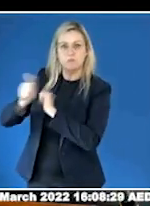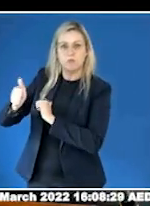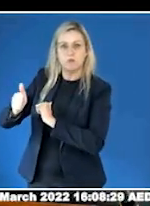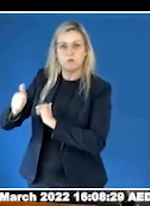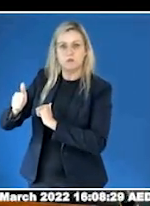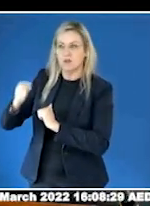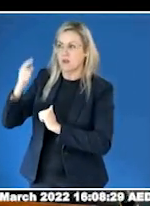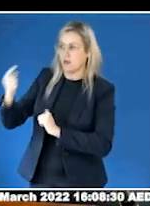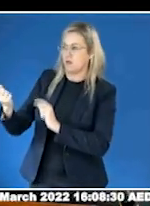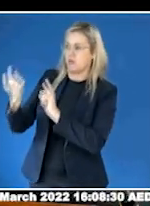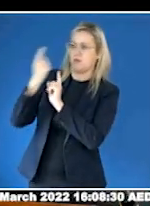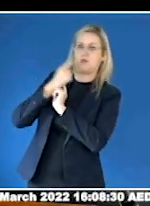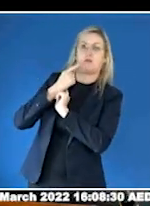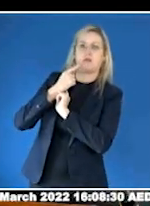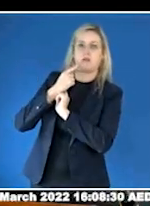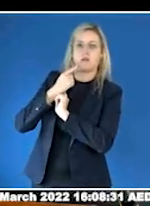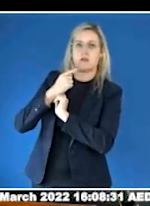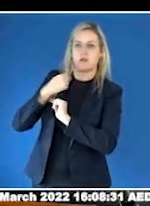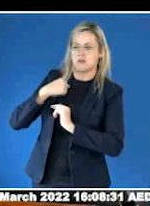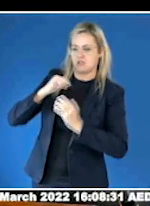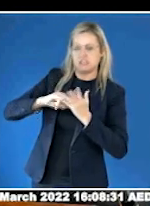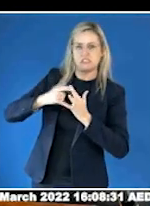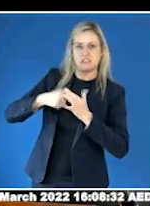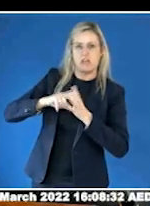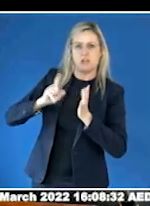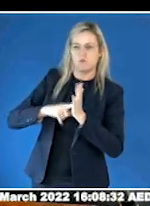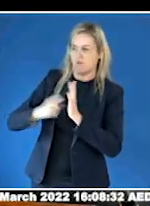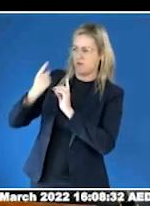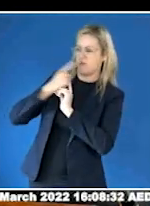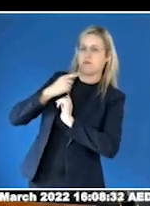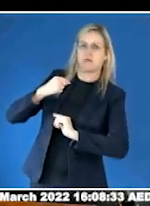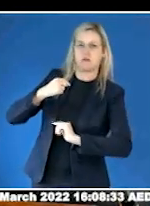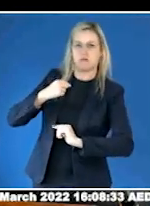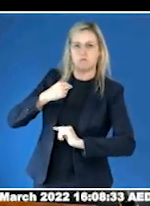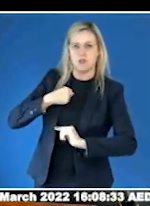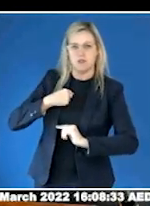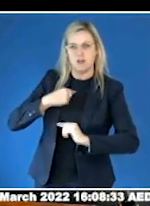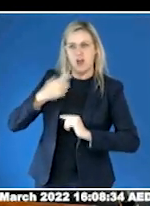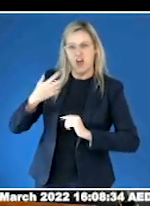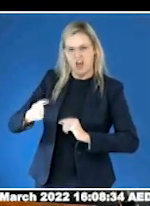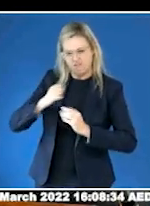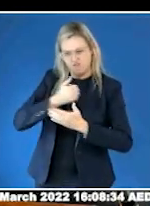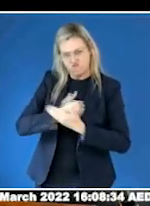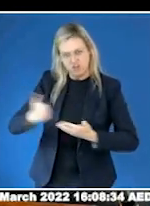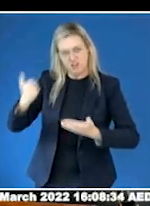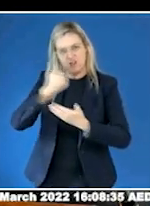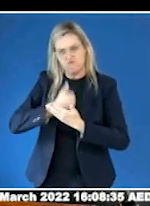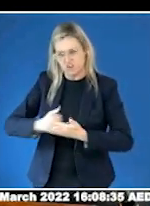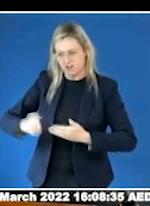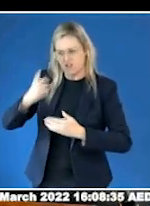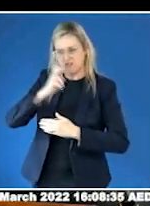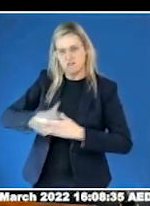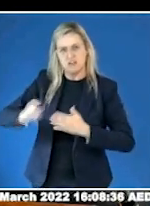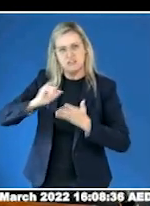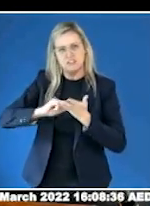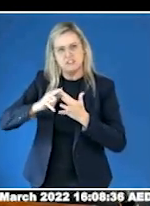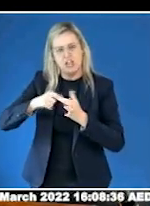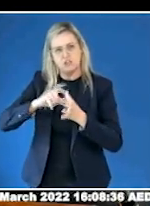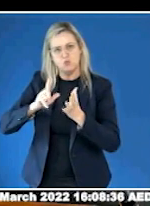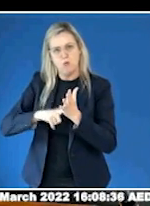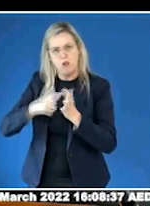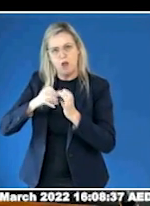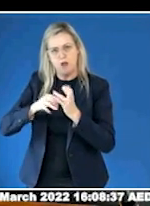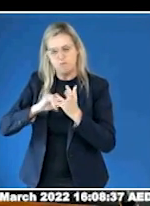He knew just how to take advantage of that. The relationship lasted until I was 17 and followed a typical narcissistic abuse cycle.